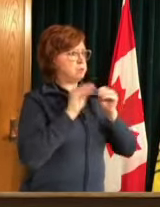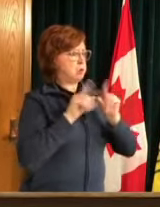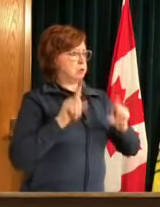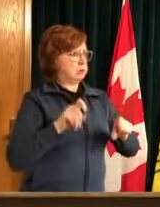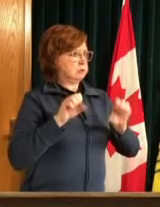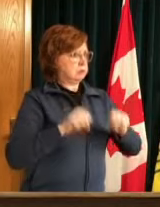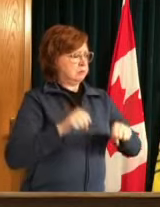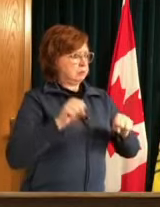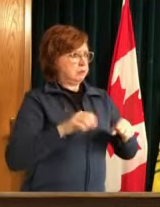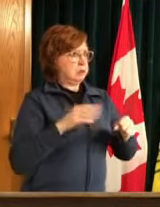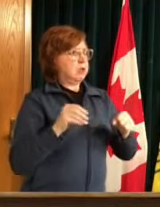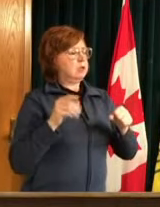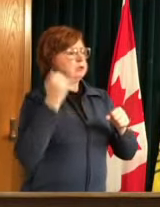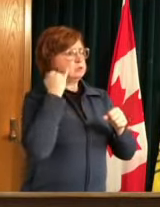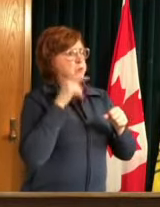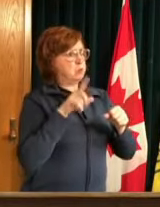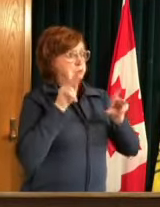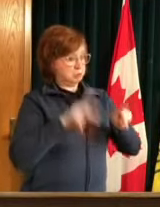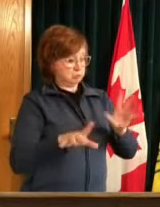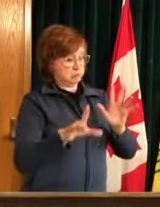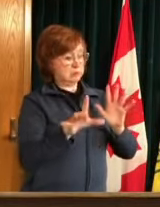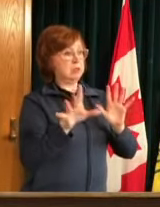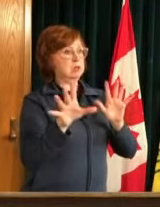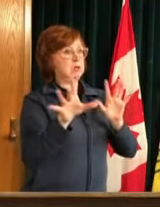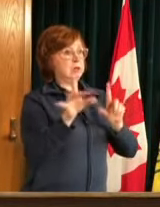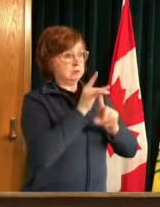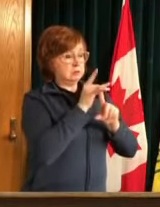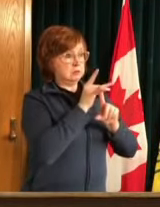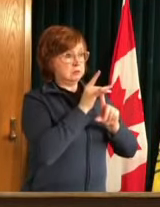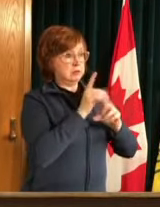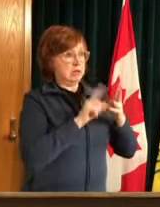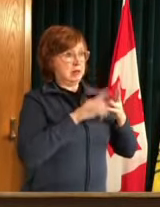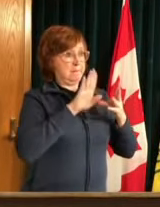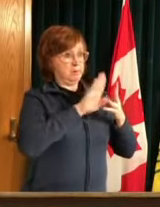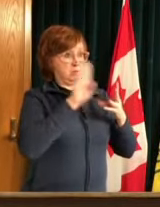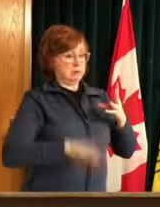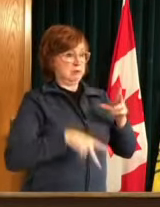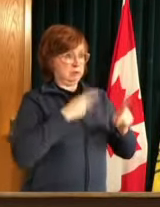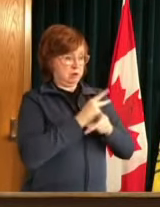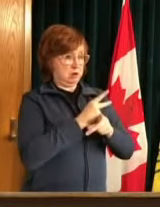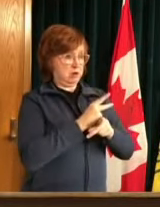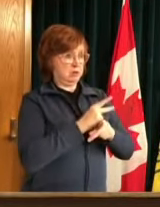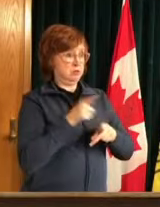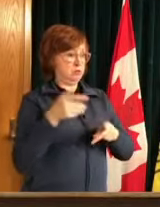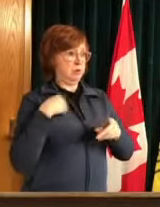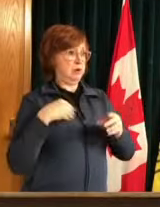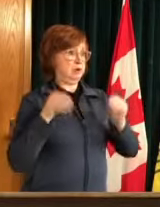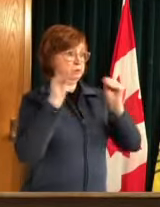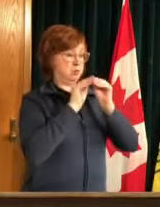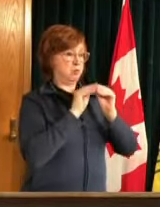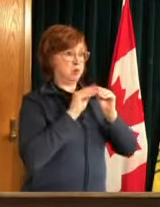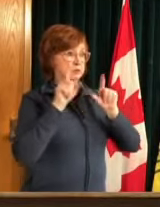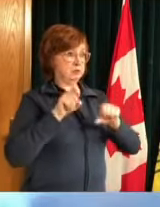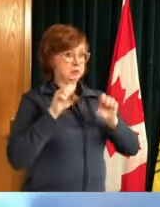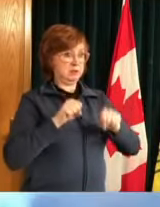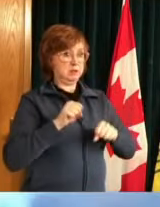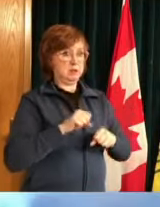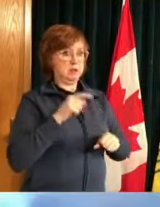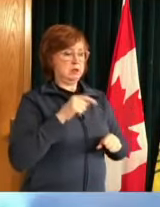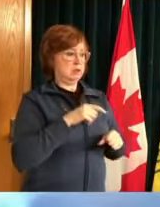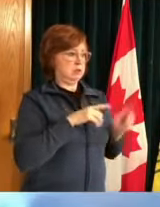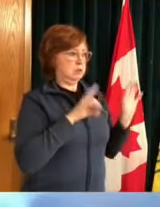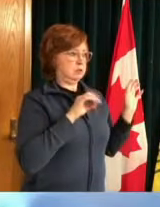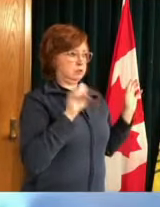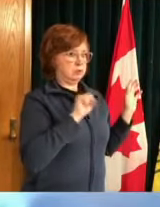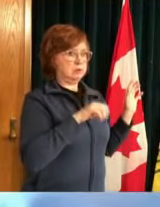tracing capacity in case this was to get out of control dr shahab i think one thing that we can be